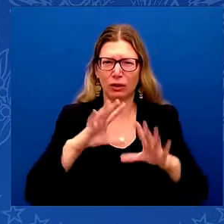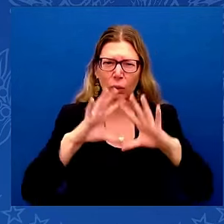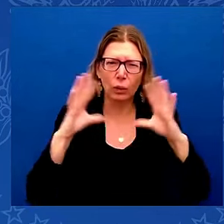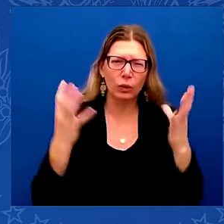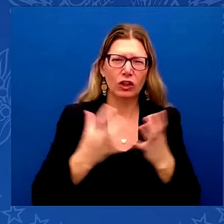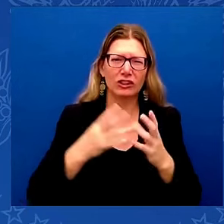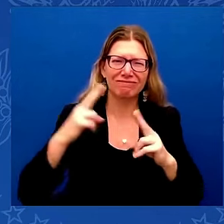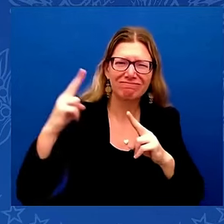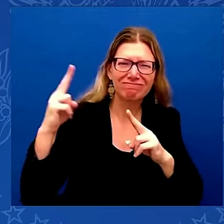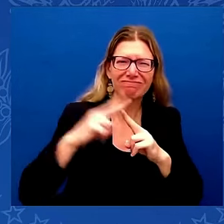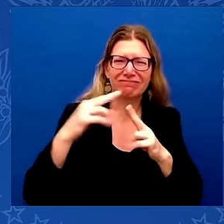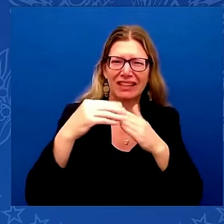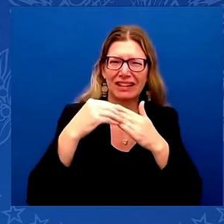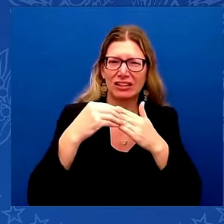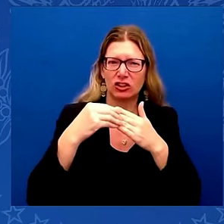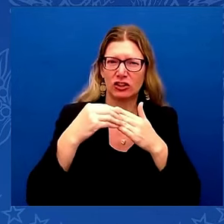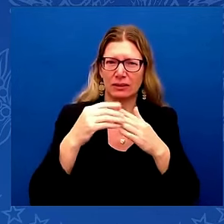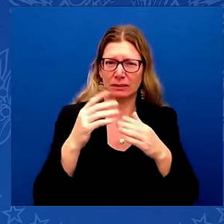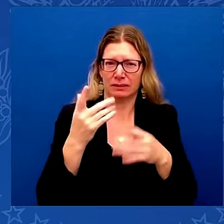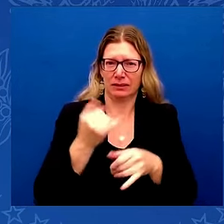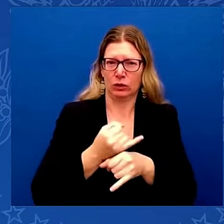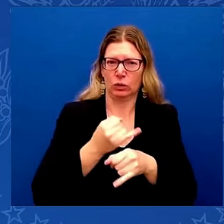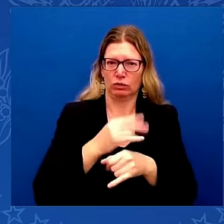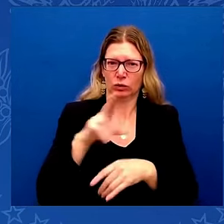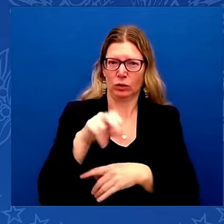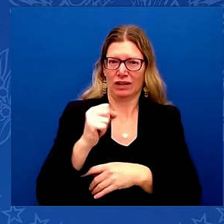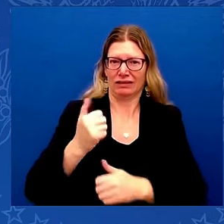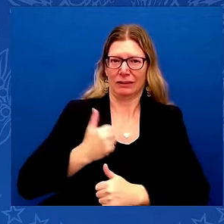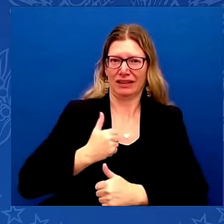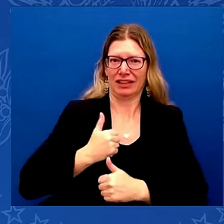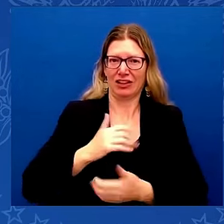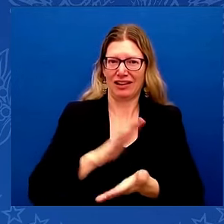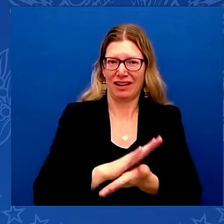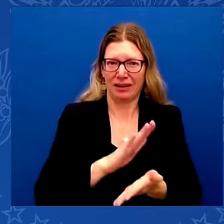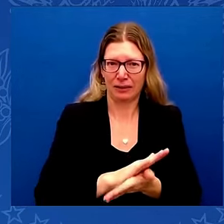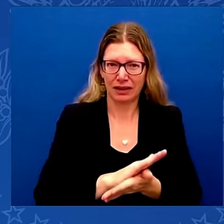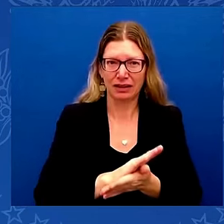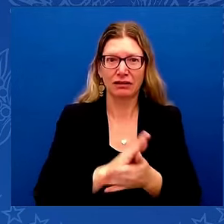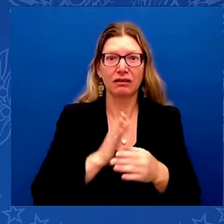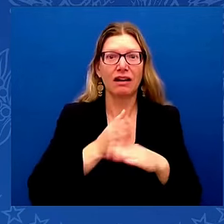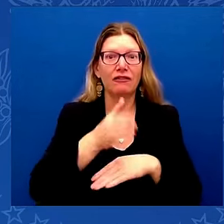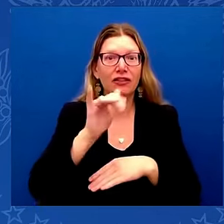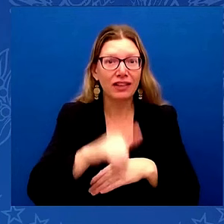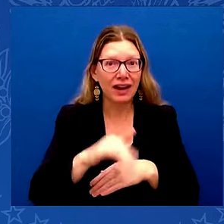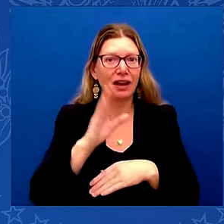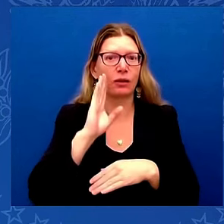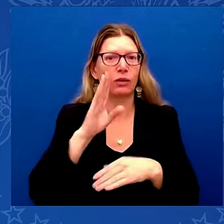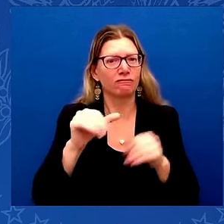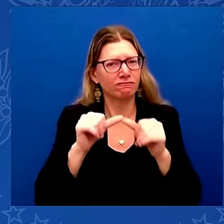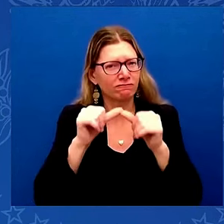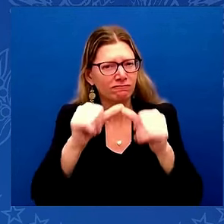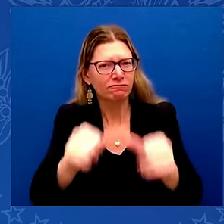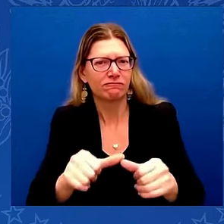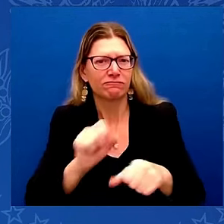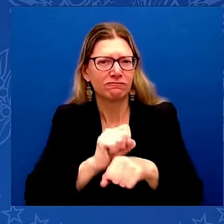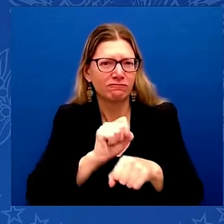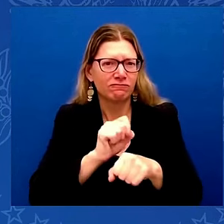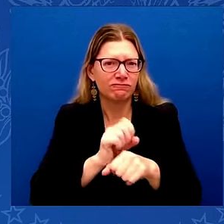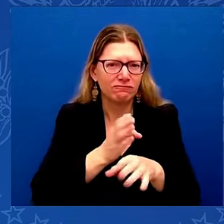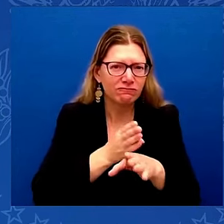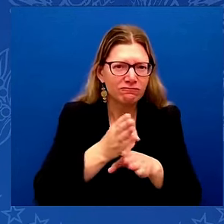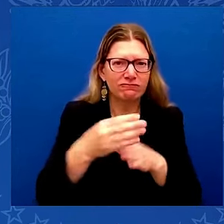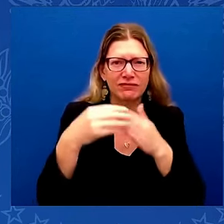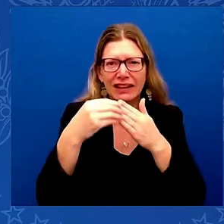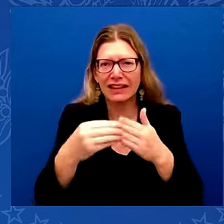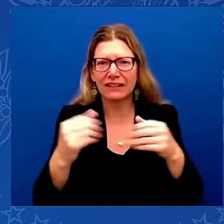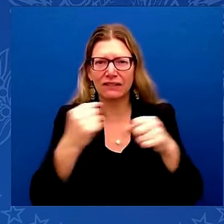prepared to lead and fight our nation's wars. Joining them today on this stage is the rest of our team, underclassmen who in the next